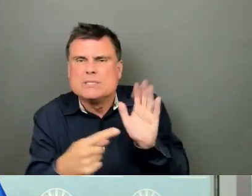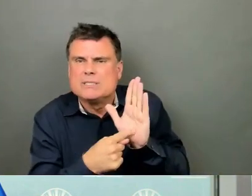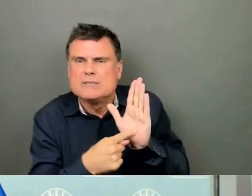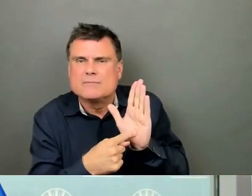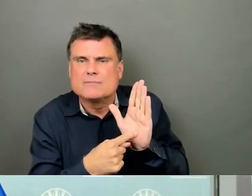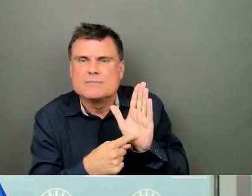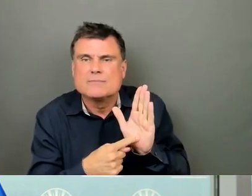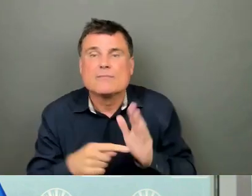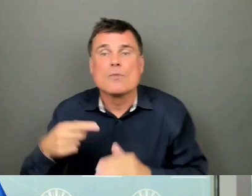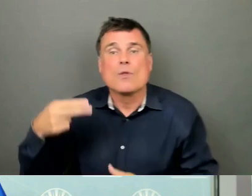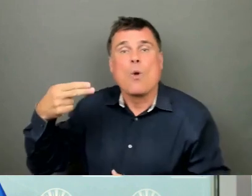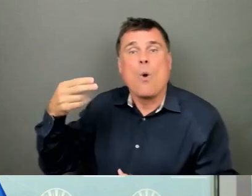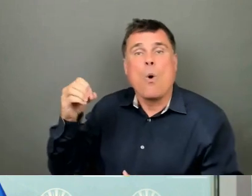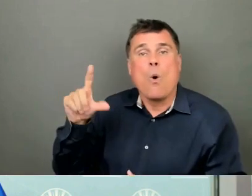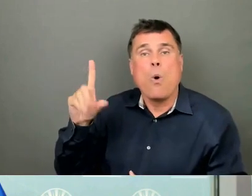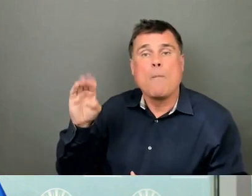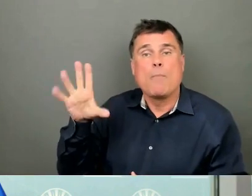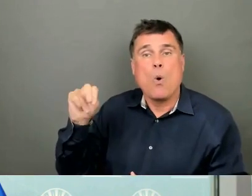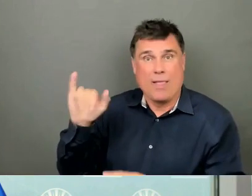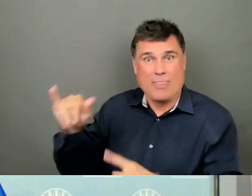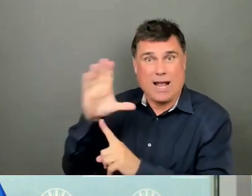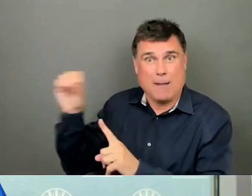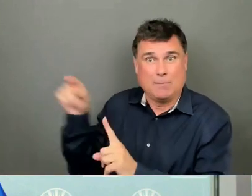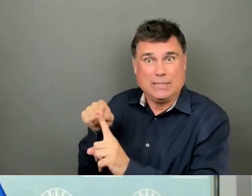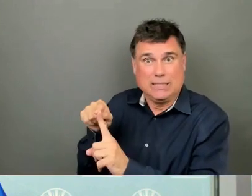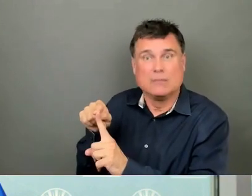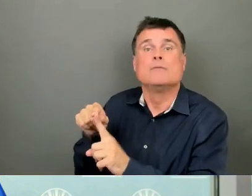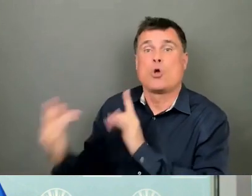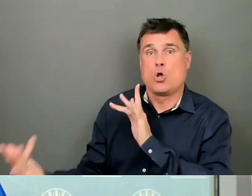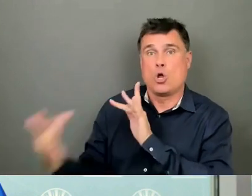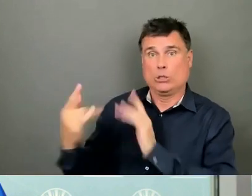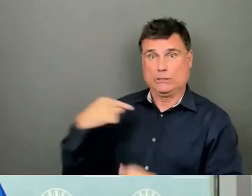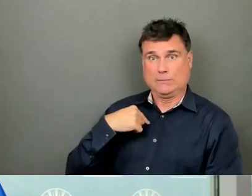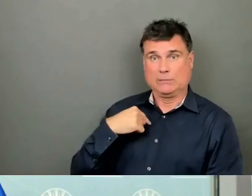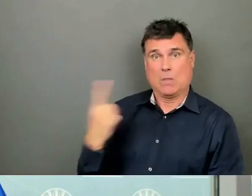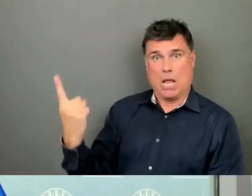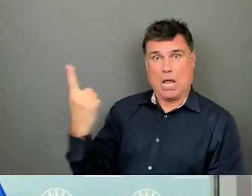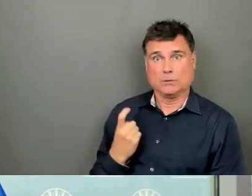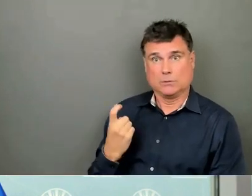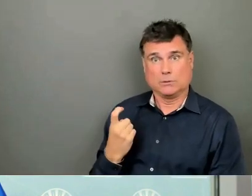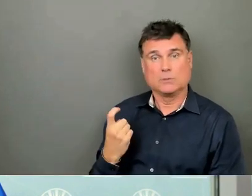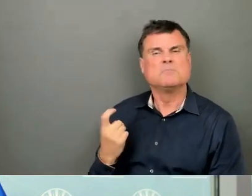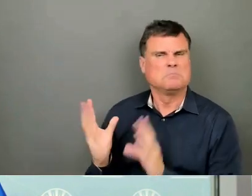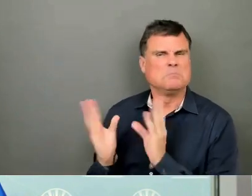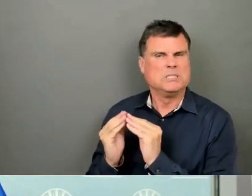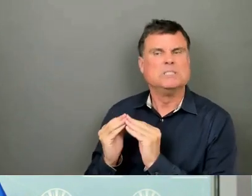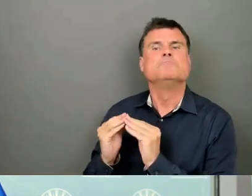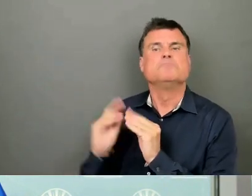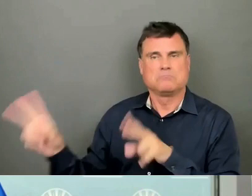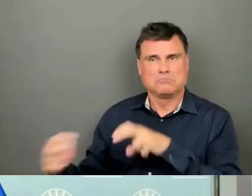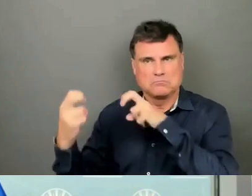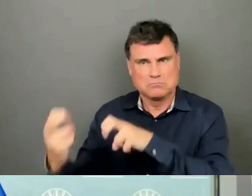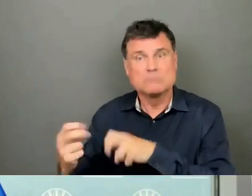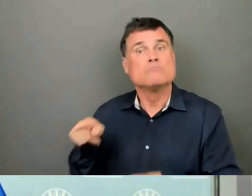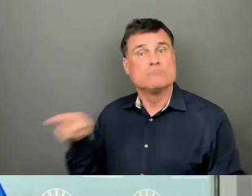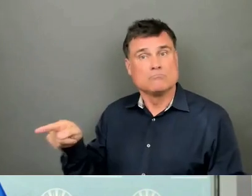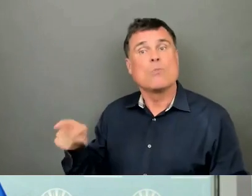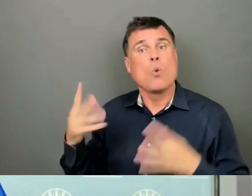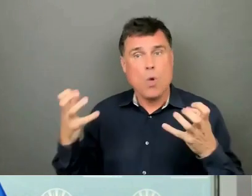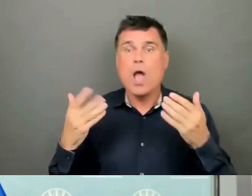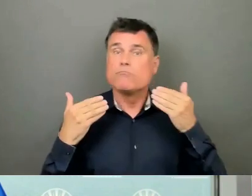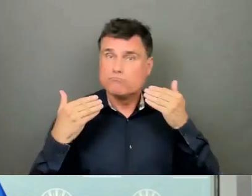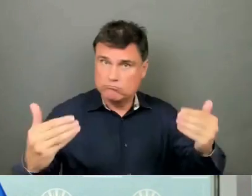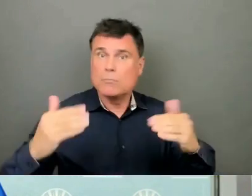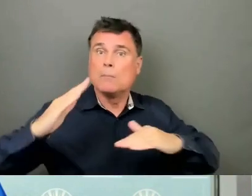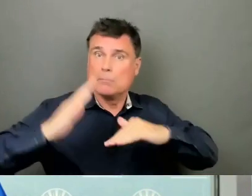Holborn reached out to me to request a meeting. At that meeting in April, Holborn indicated they wanted to move forward with the project